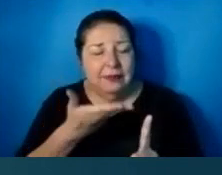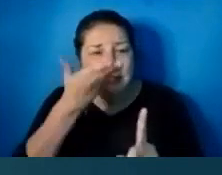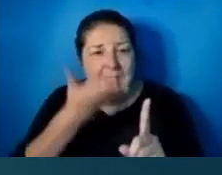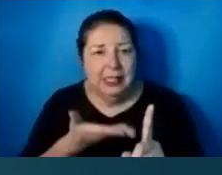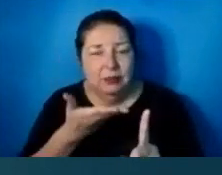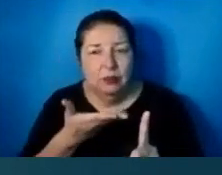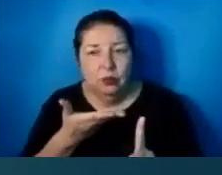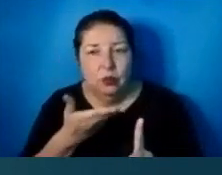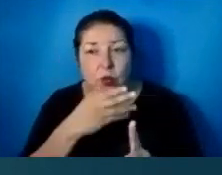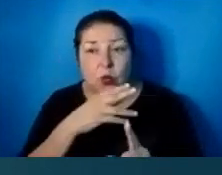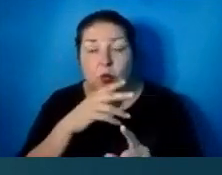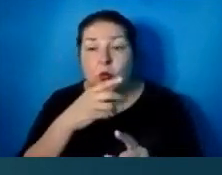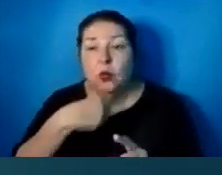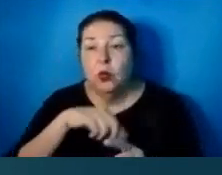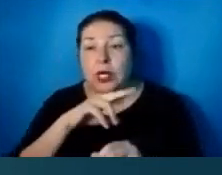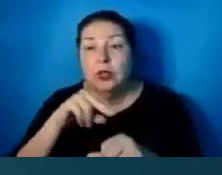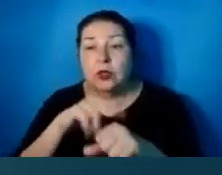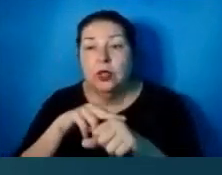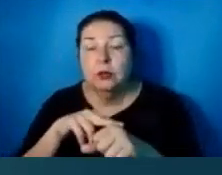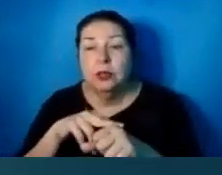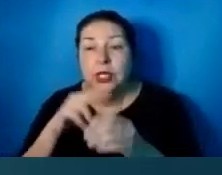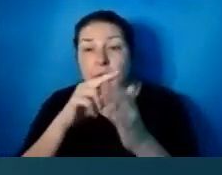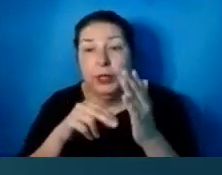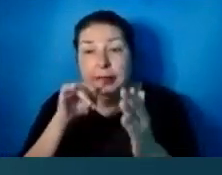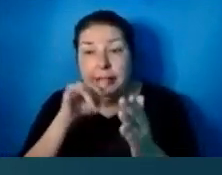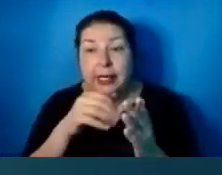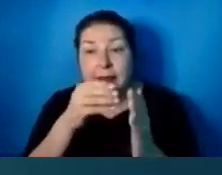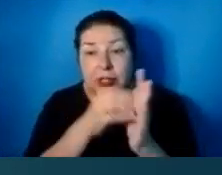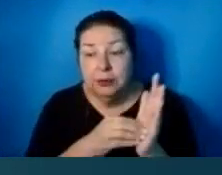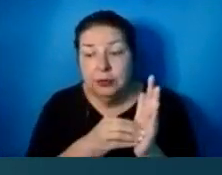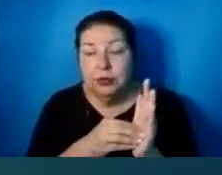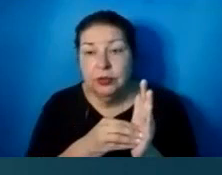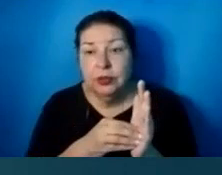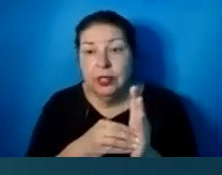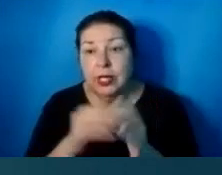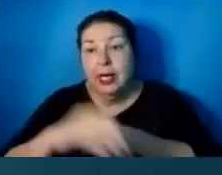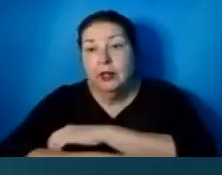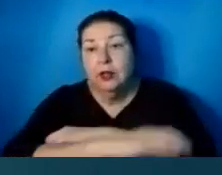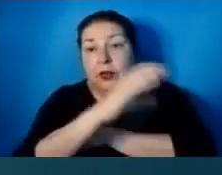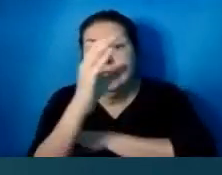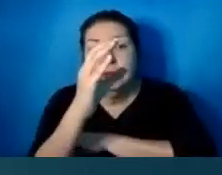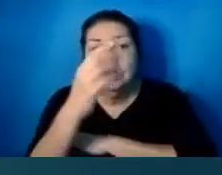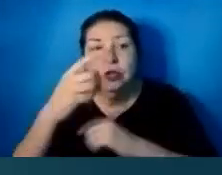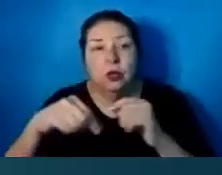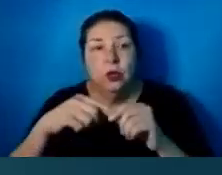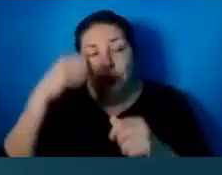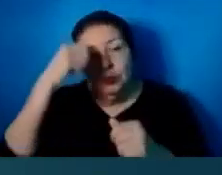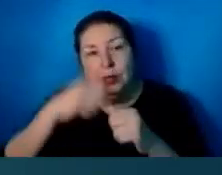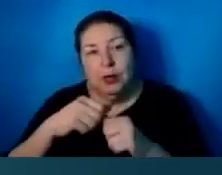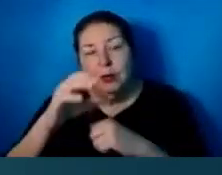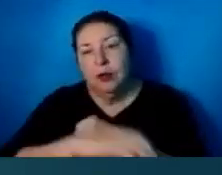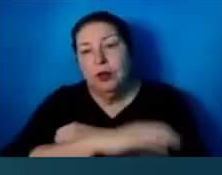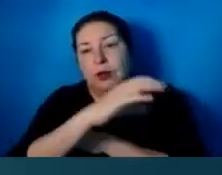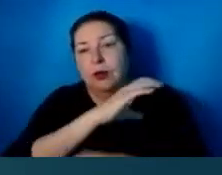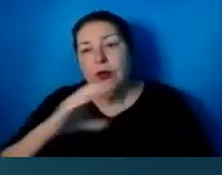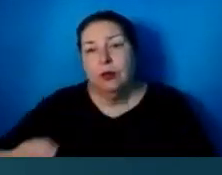read this passage during Christmas, when we remember Christ is coming